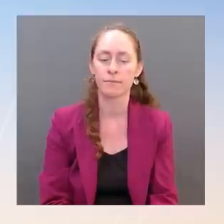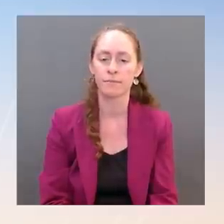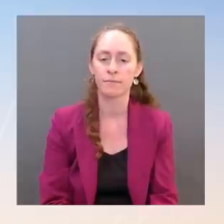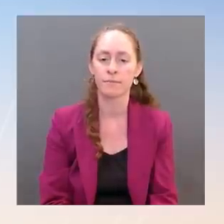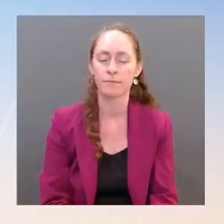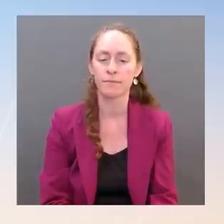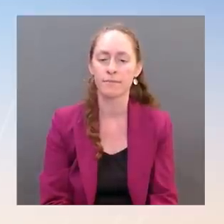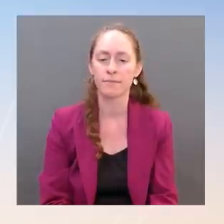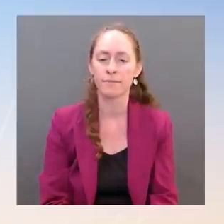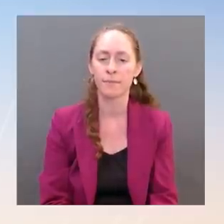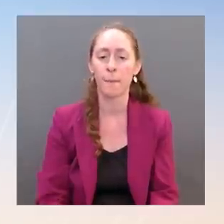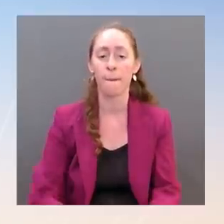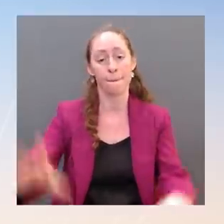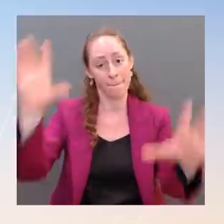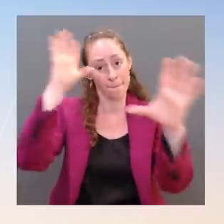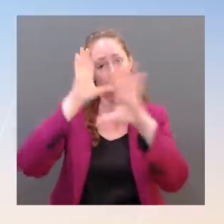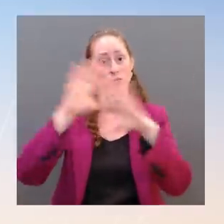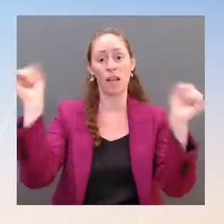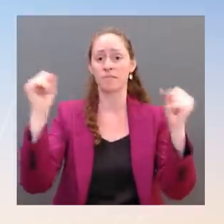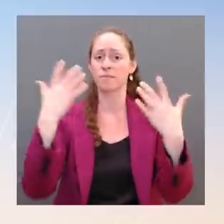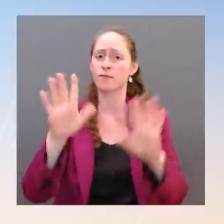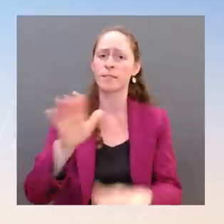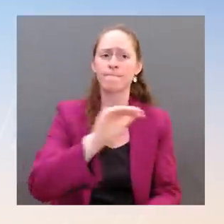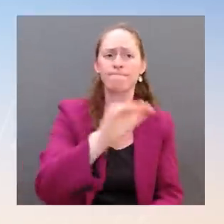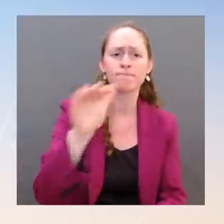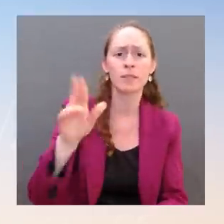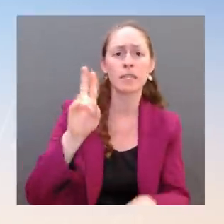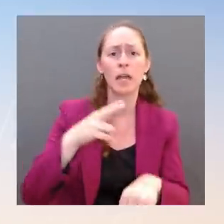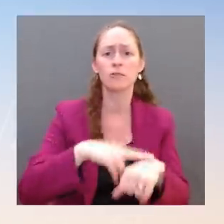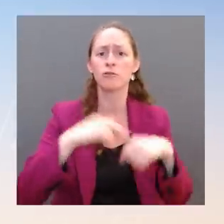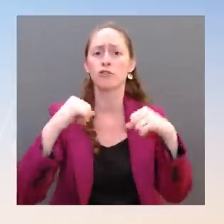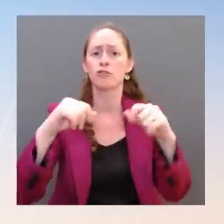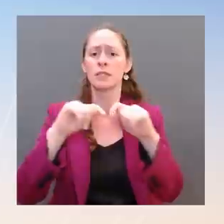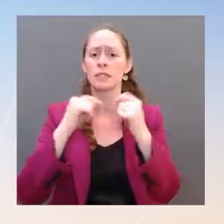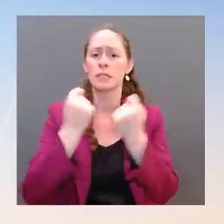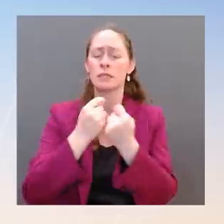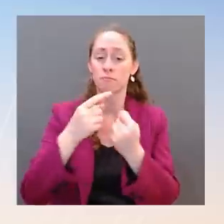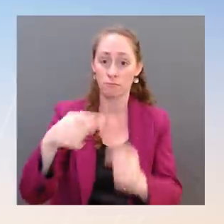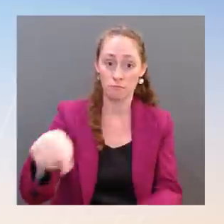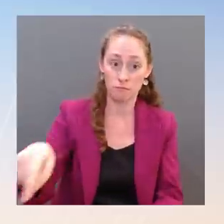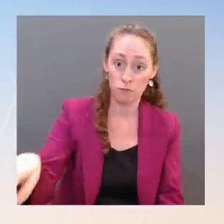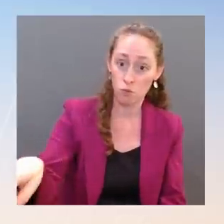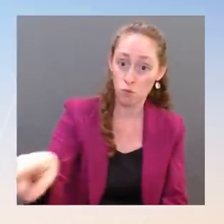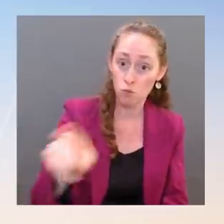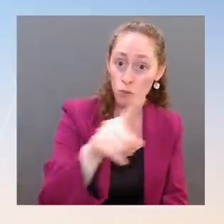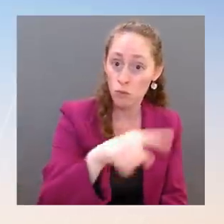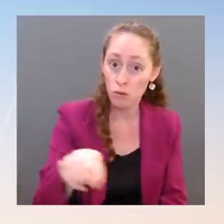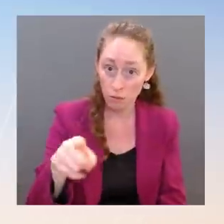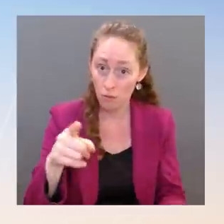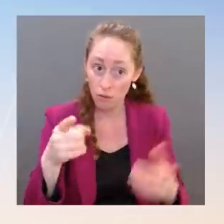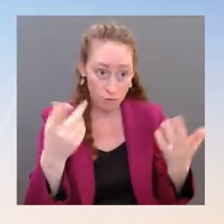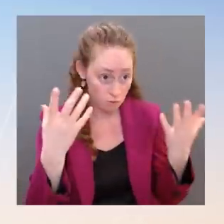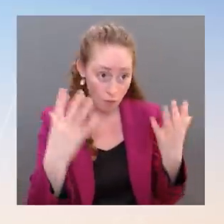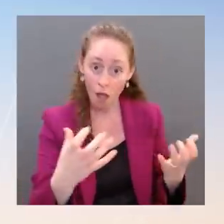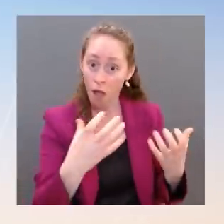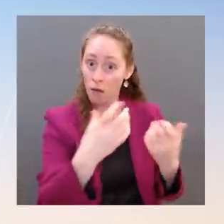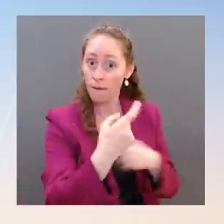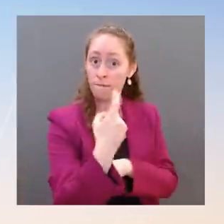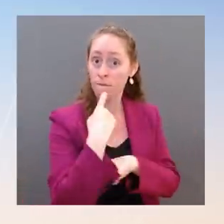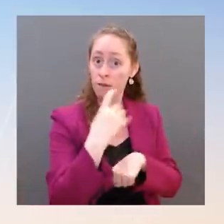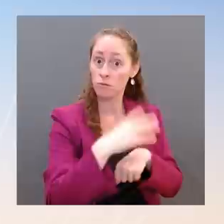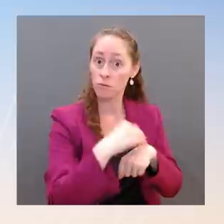cover national security, as to whether they supported the accession of Finland and Sweden, and for them to consider the risks as well as the benefits of